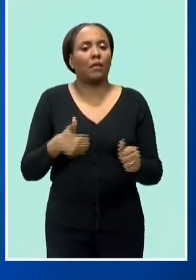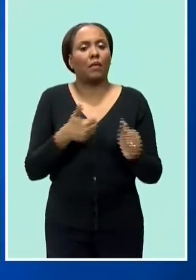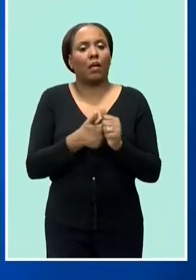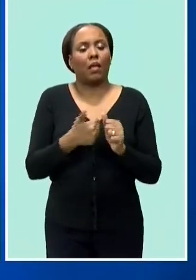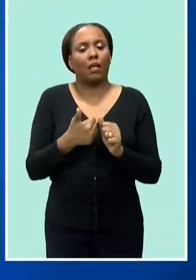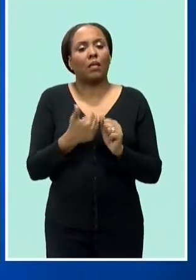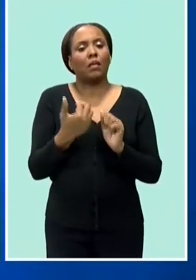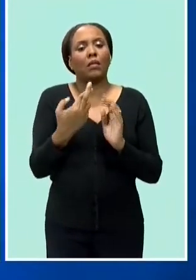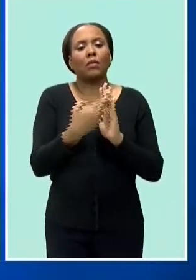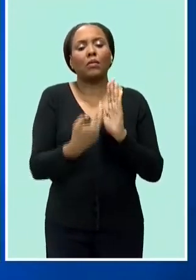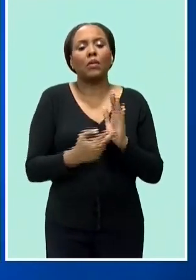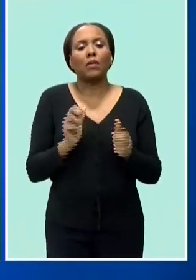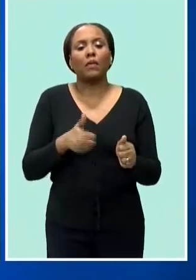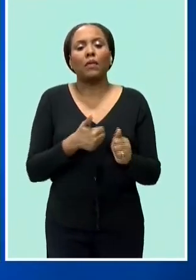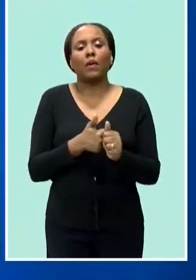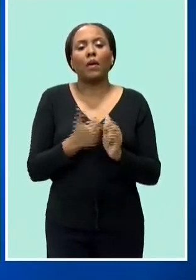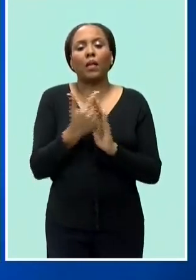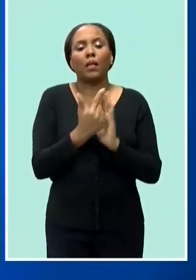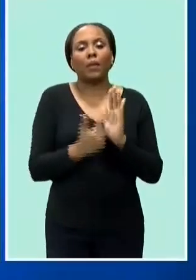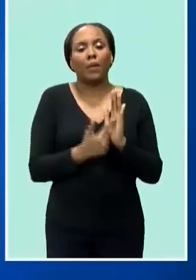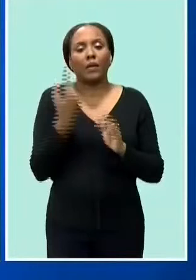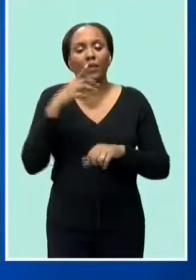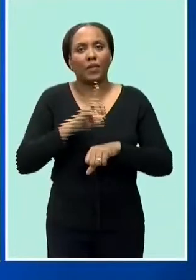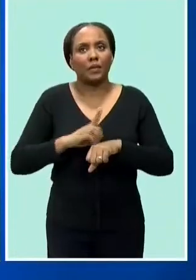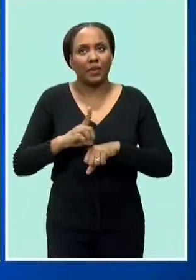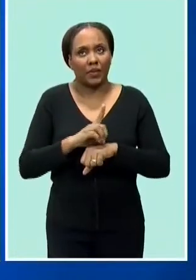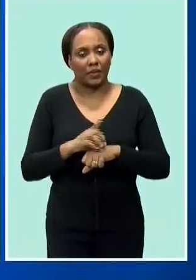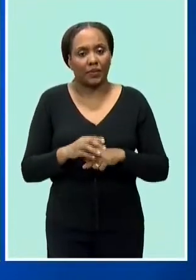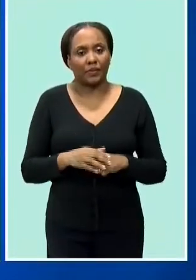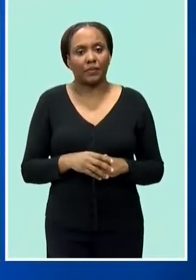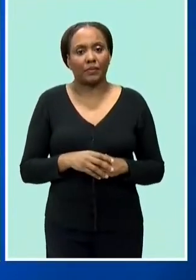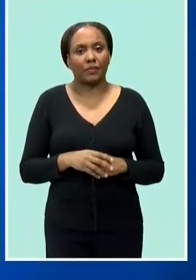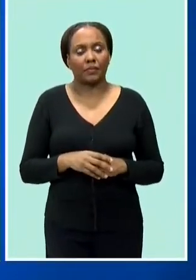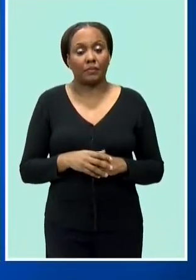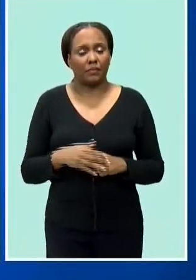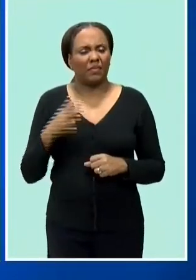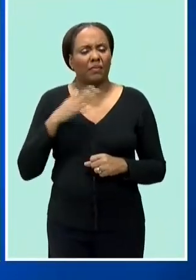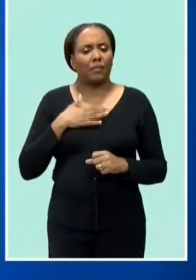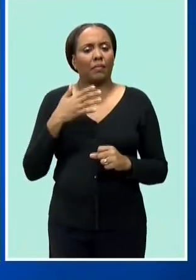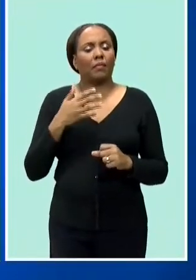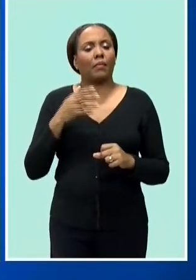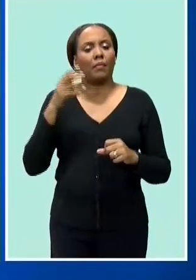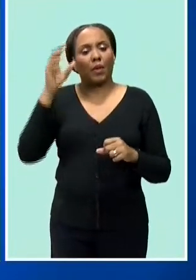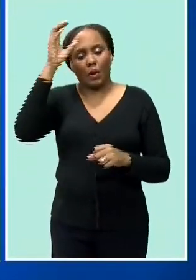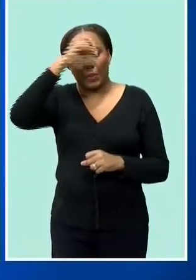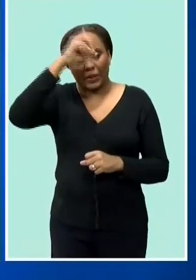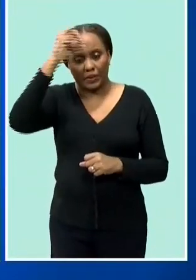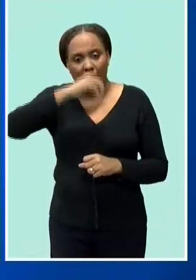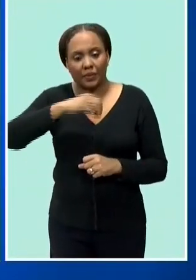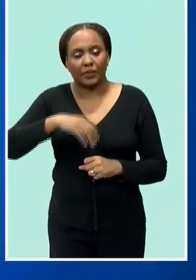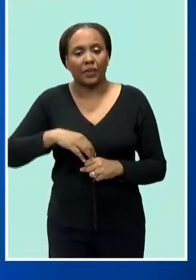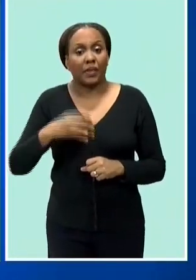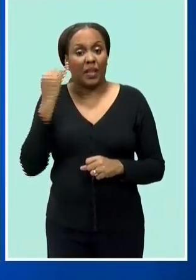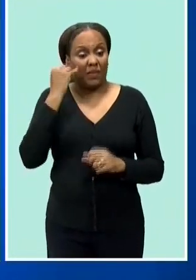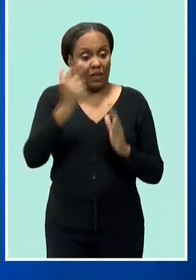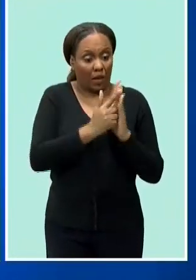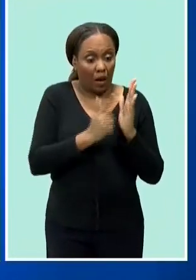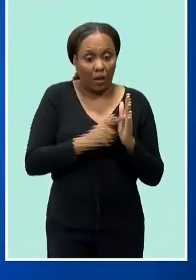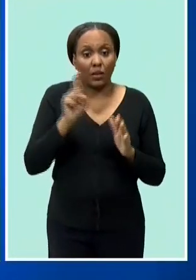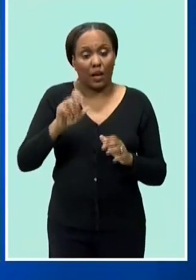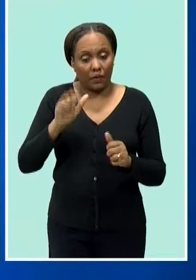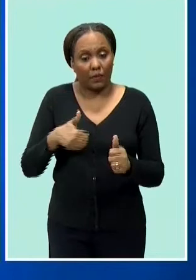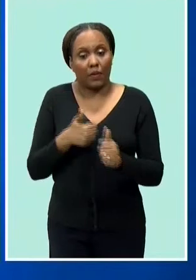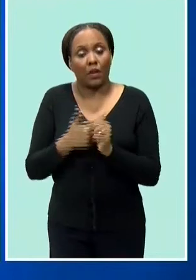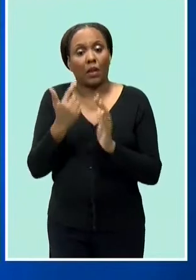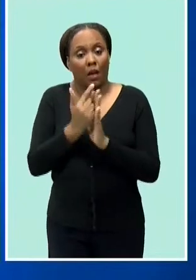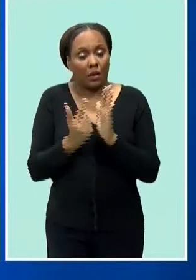instead play their role to uphold these laws in my view once there are laws on the books laws on the books are laws on the books and